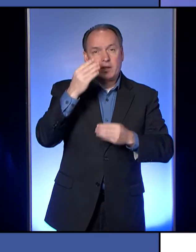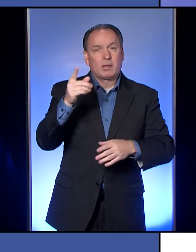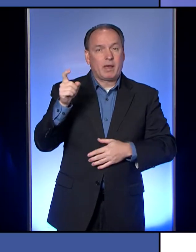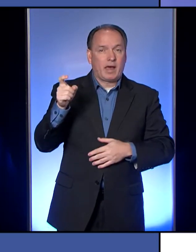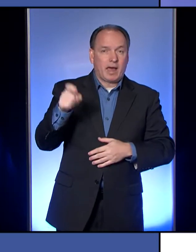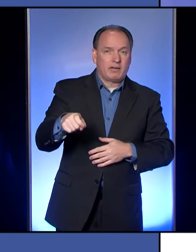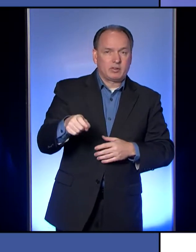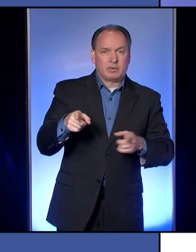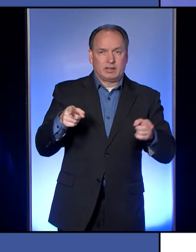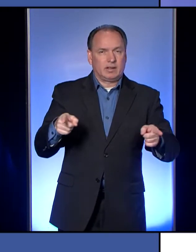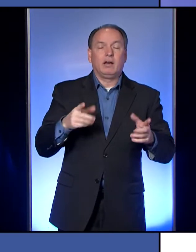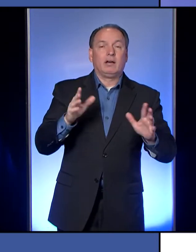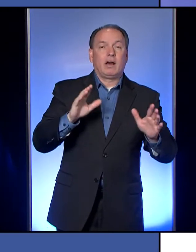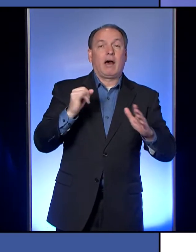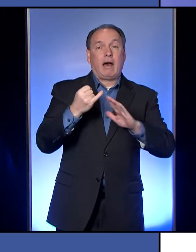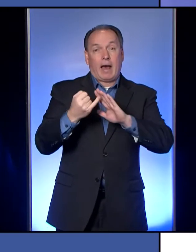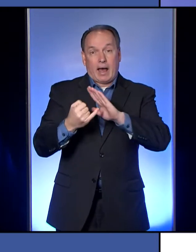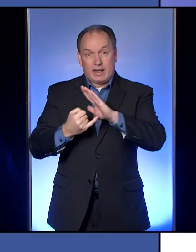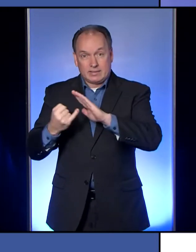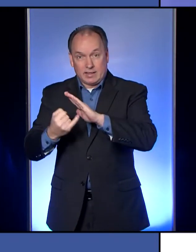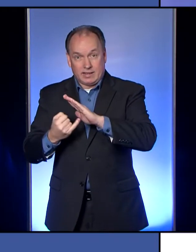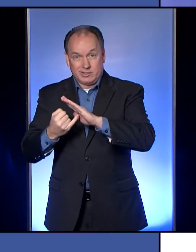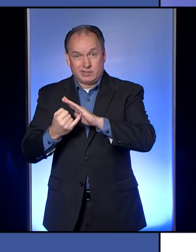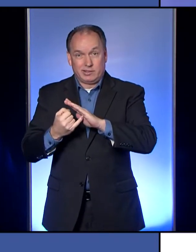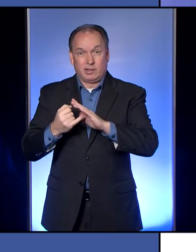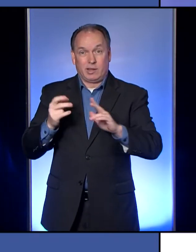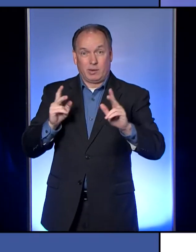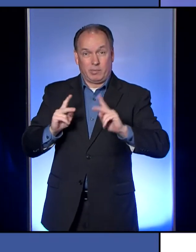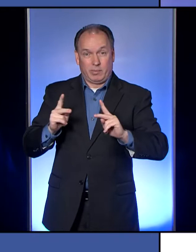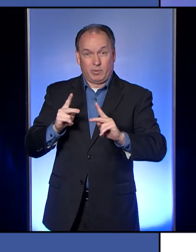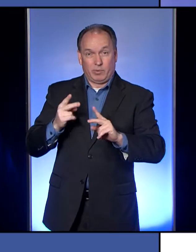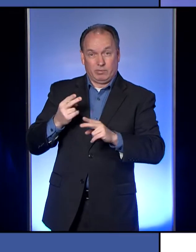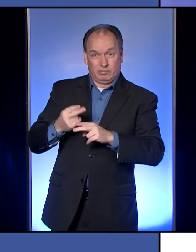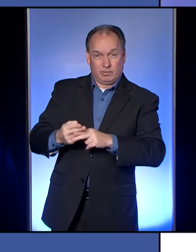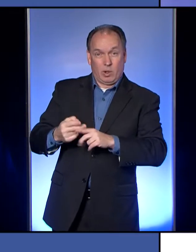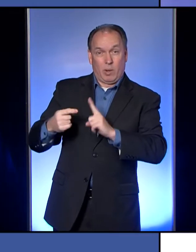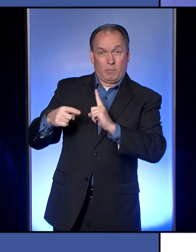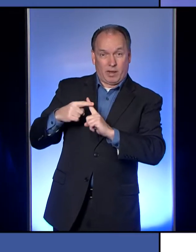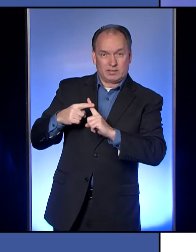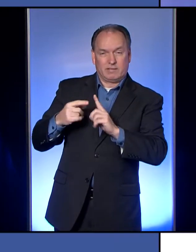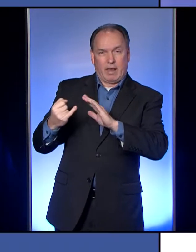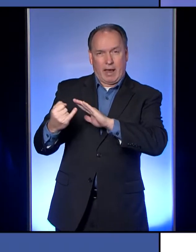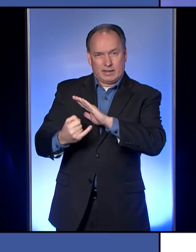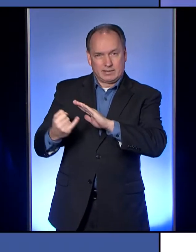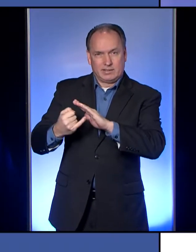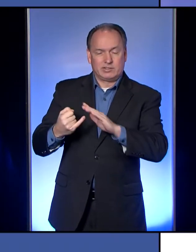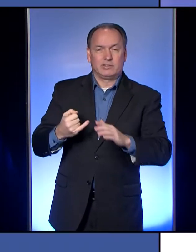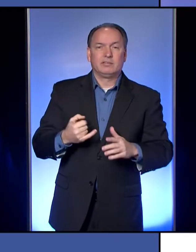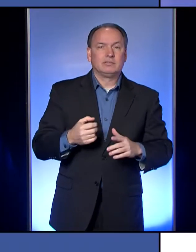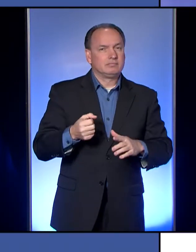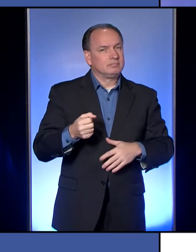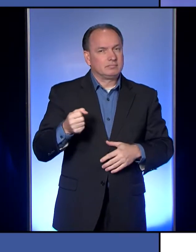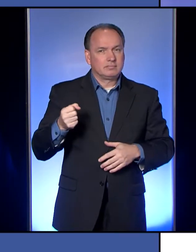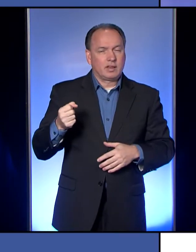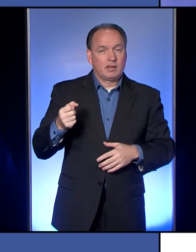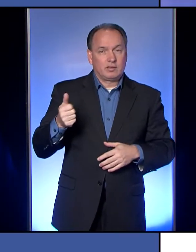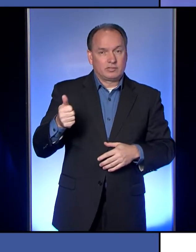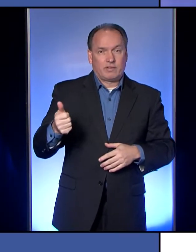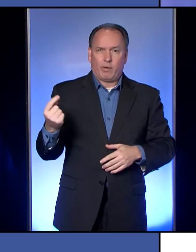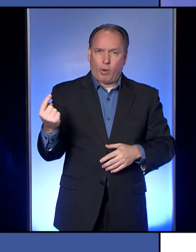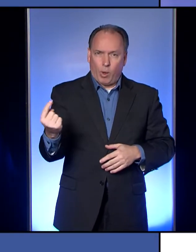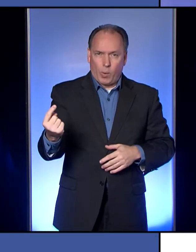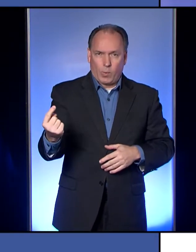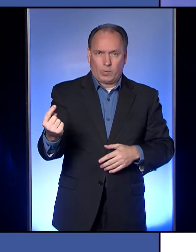So there's a difference. Isolation is what we tell the people who are positive. So if you are positive, you're told to go into isolation, which means you're by